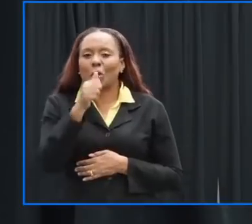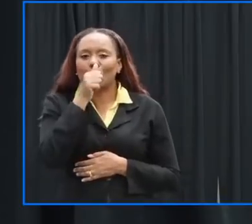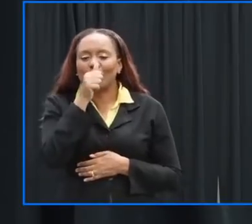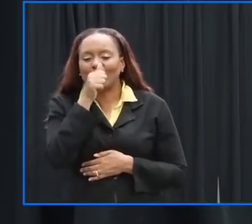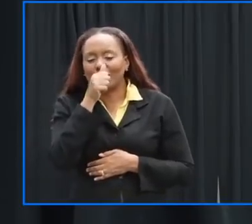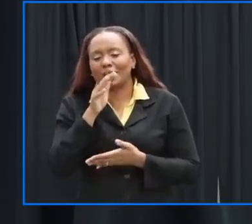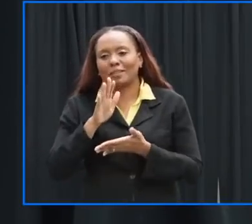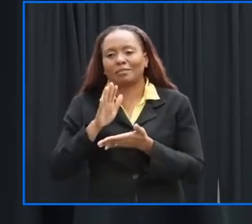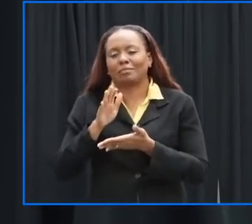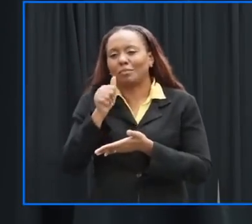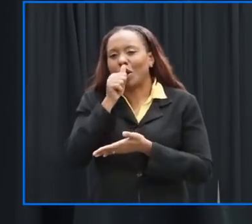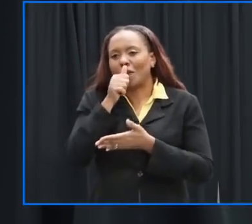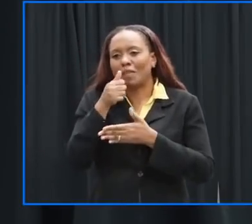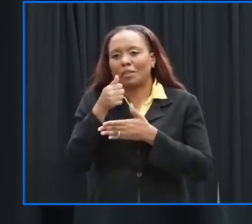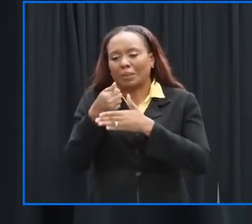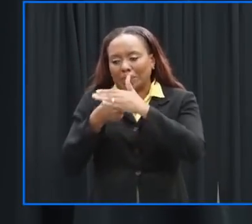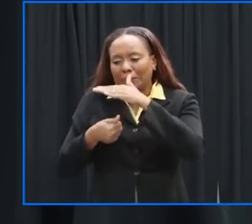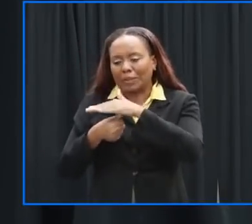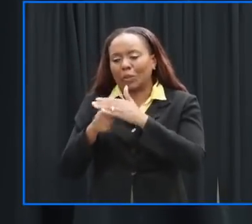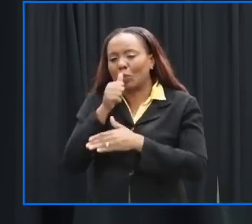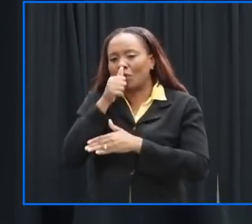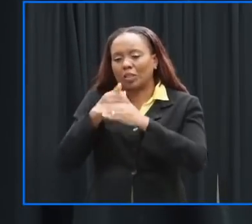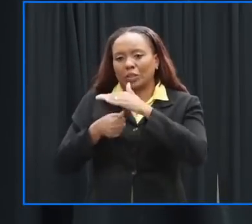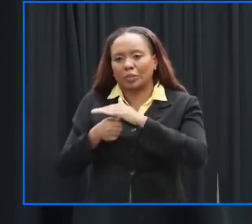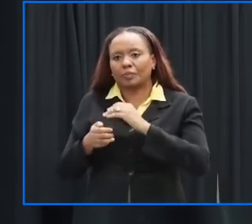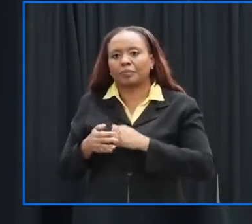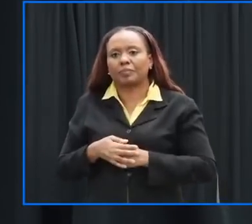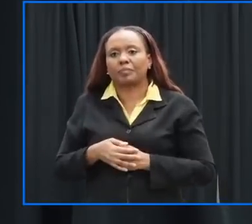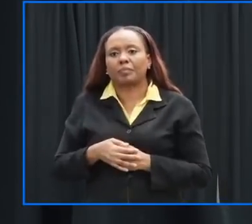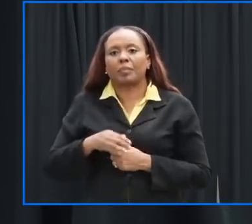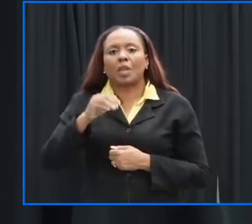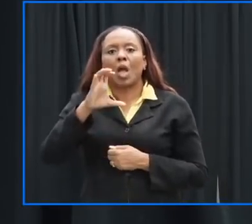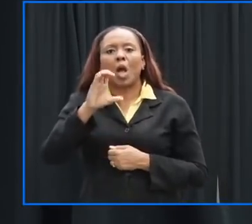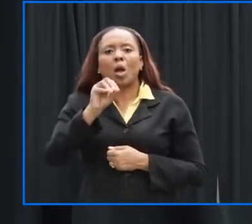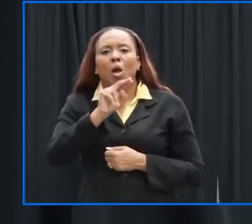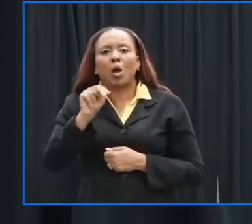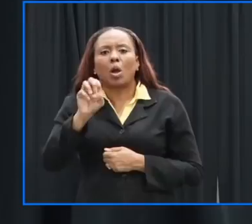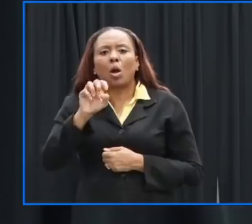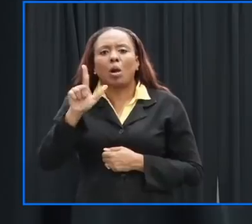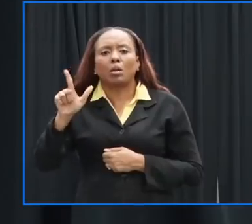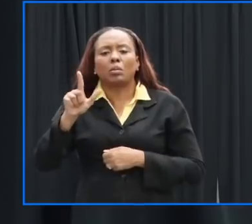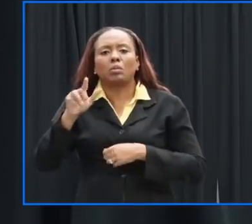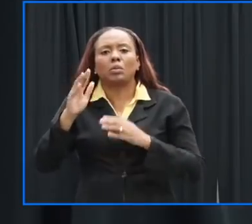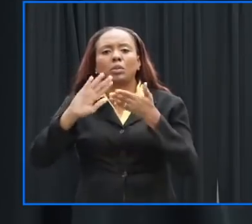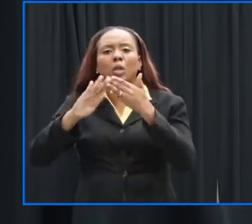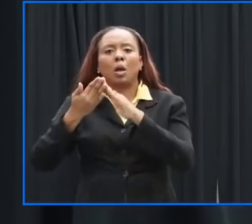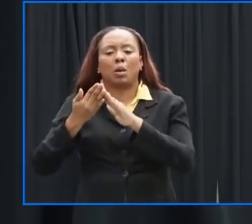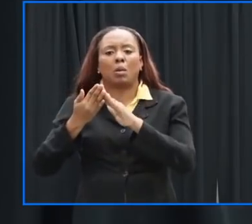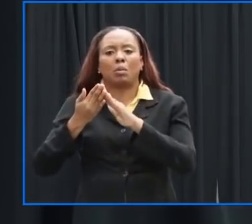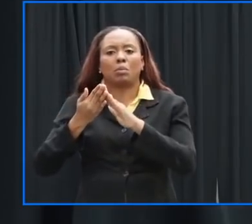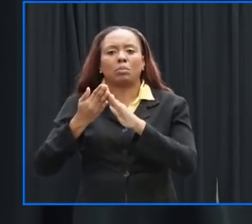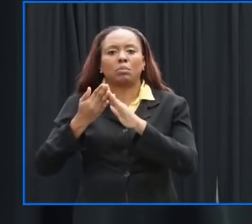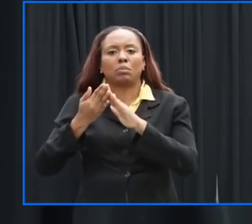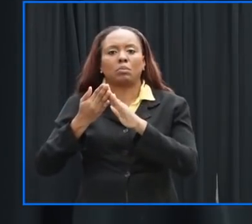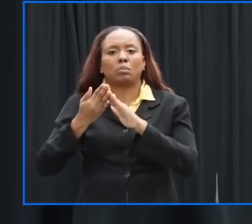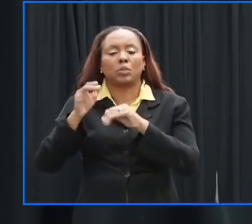the other than the ones that i called earlier connell town pentecostal house of prayer in saint lucie